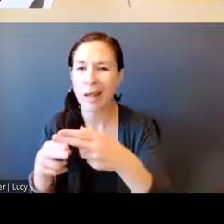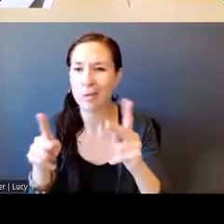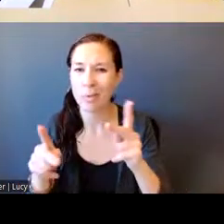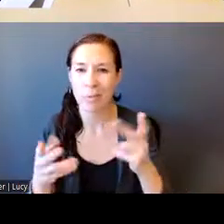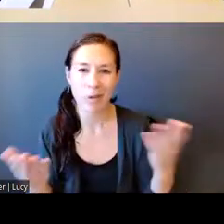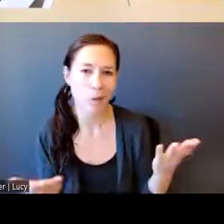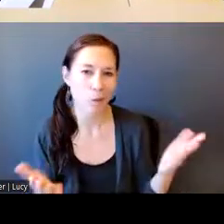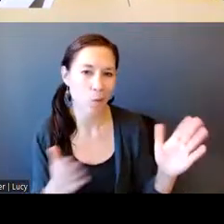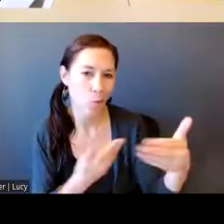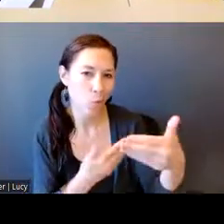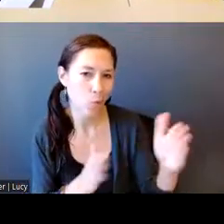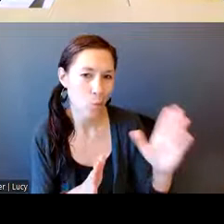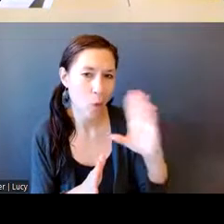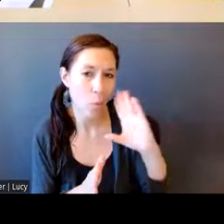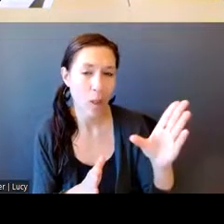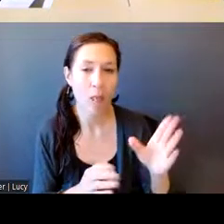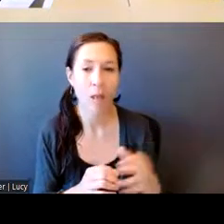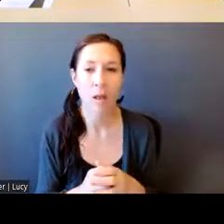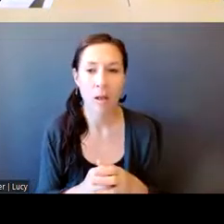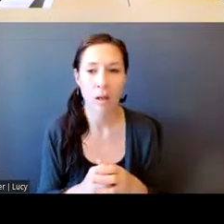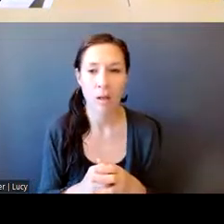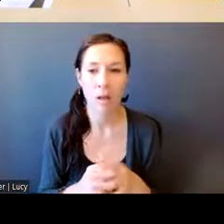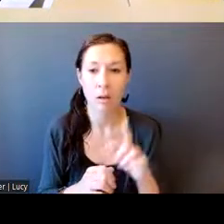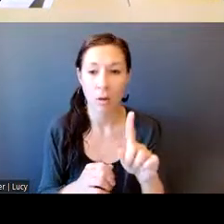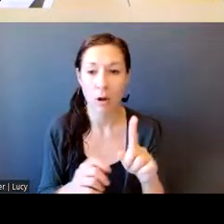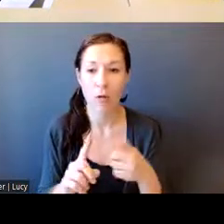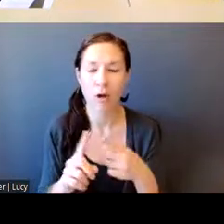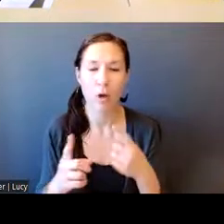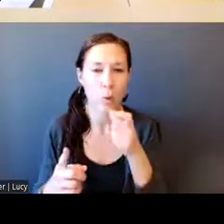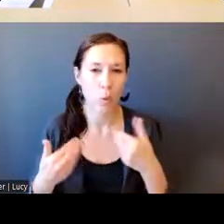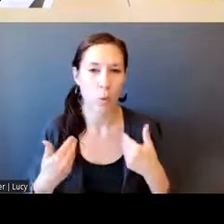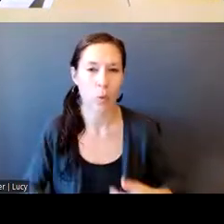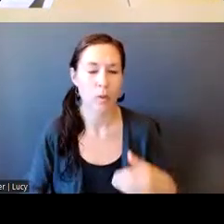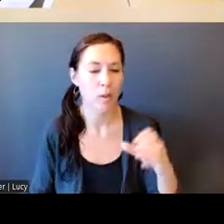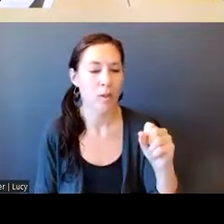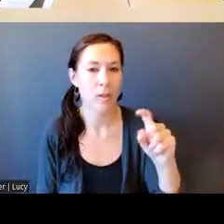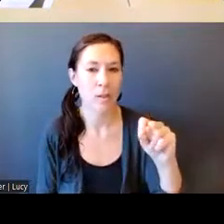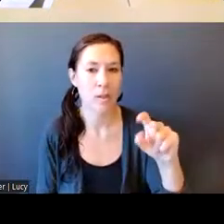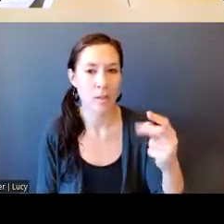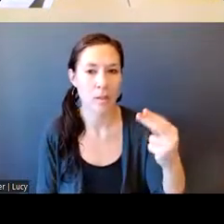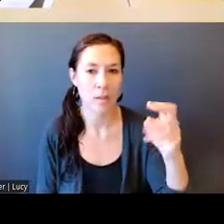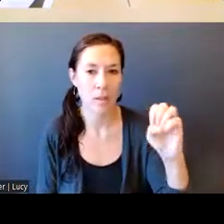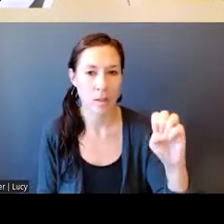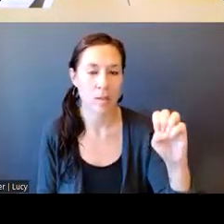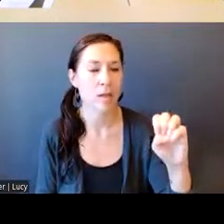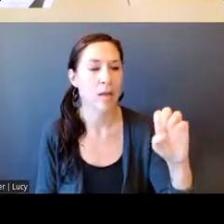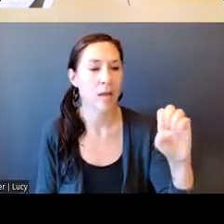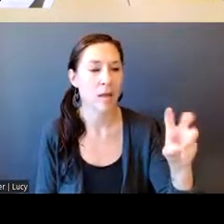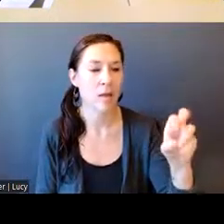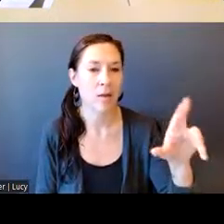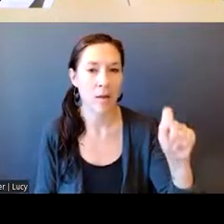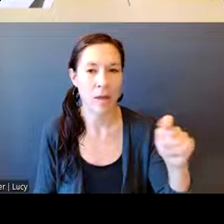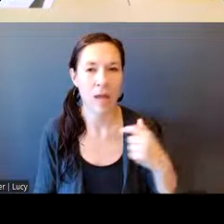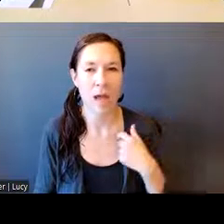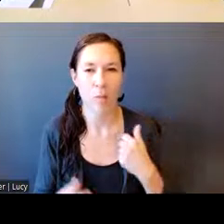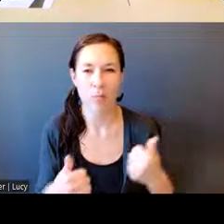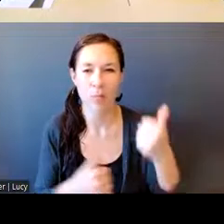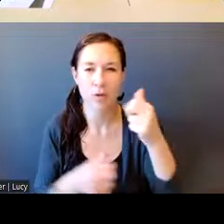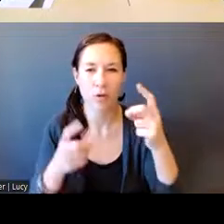But before I get there, I am Stephanie Everett. I am the Executive Director of the Office of Police Accountability and Transparency.